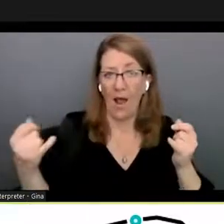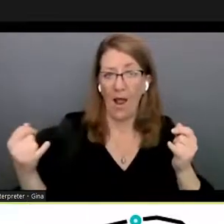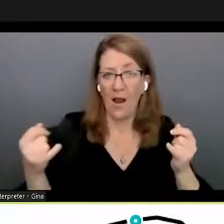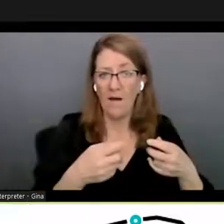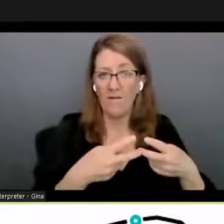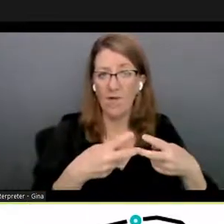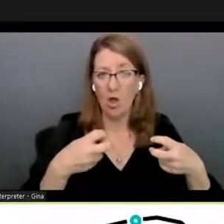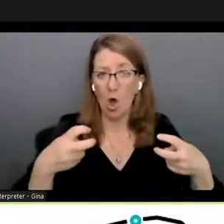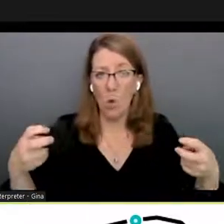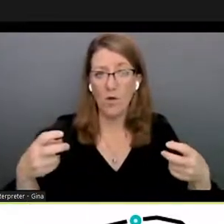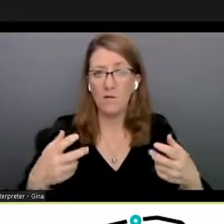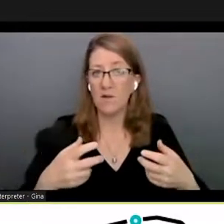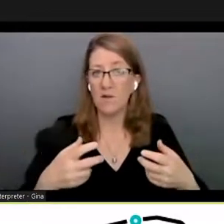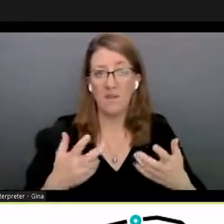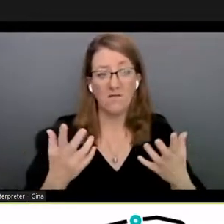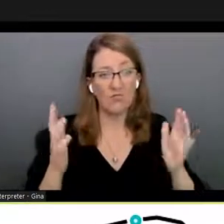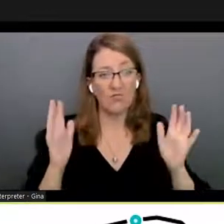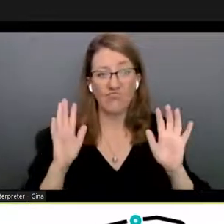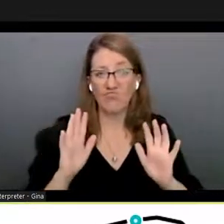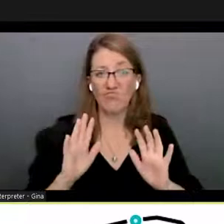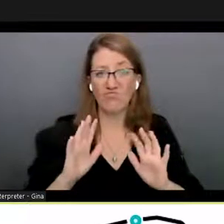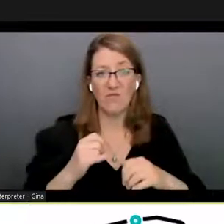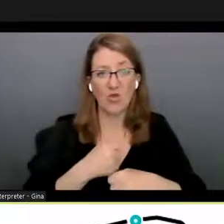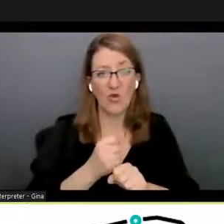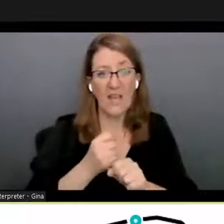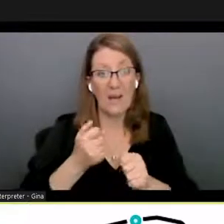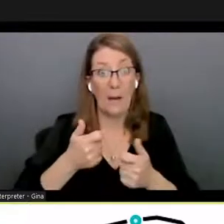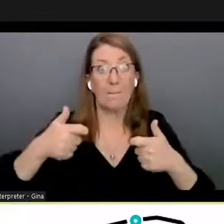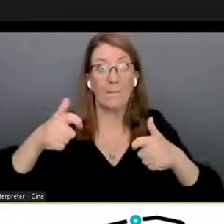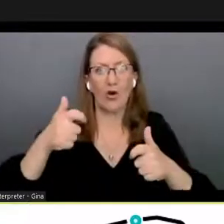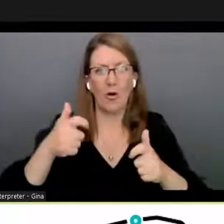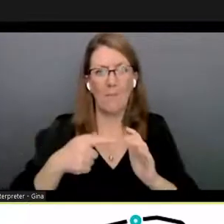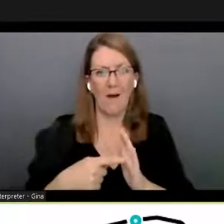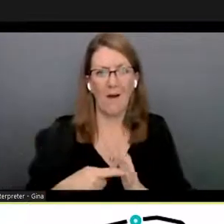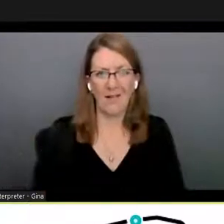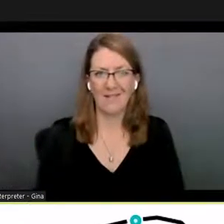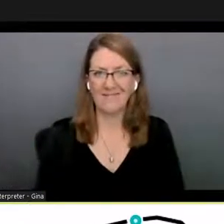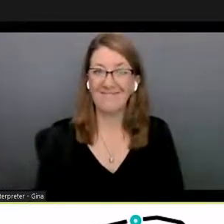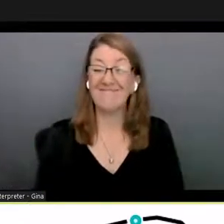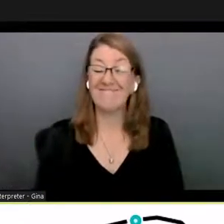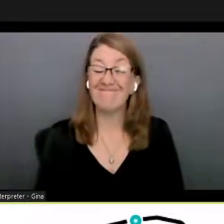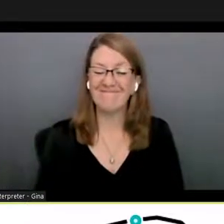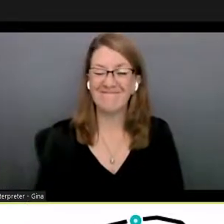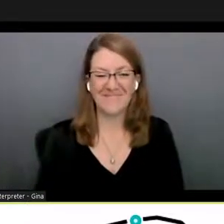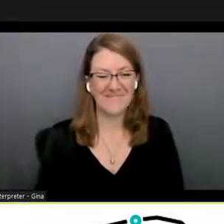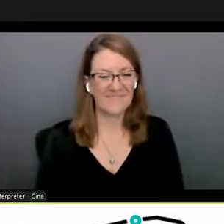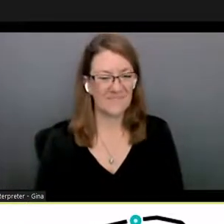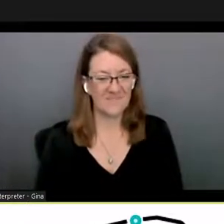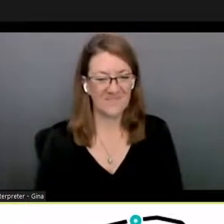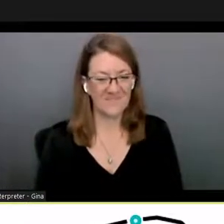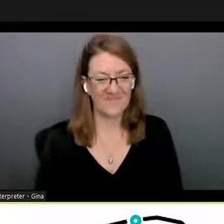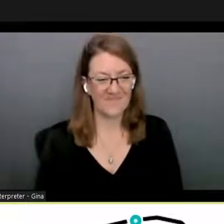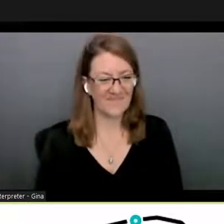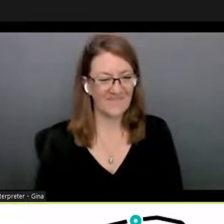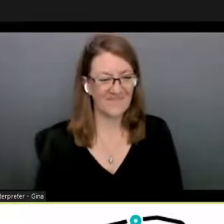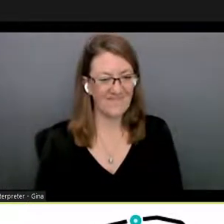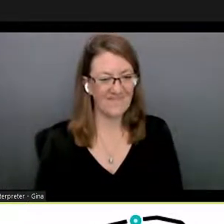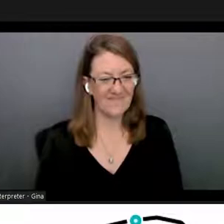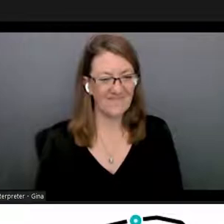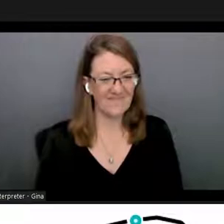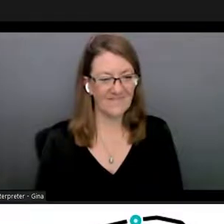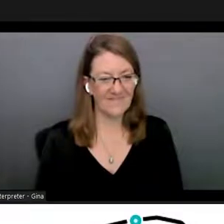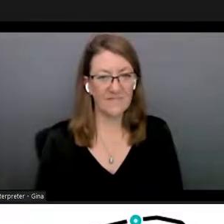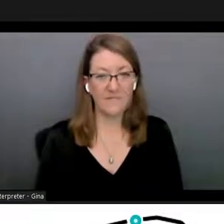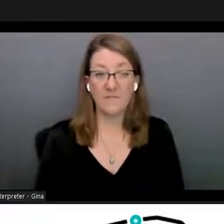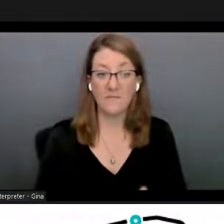you'll be able to enable uh bigger models um yeah uh how would you say it's a